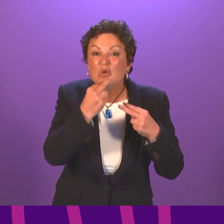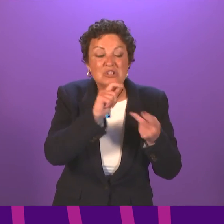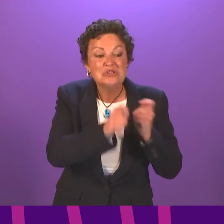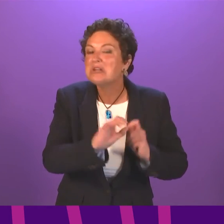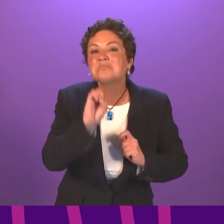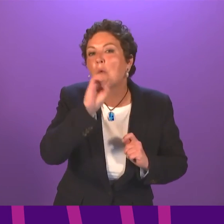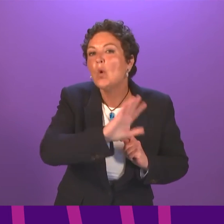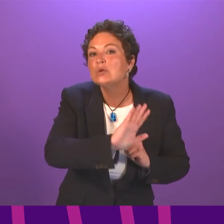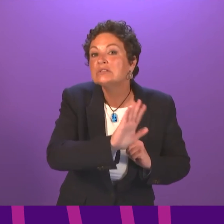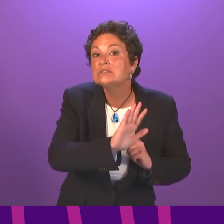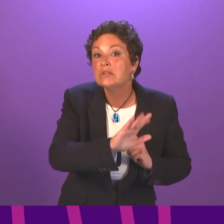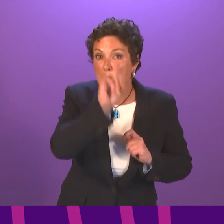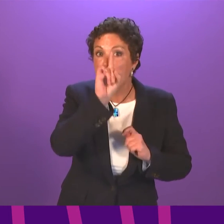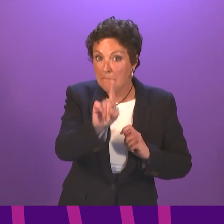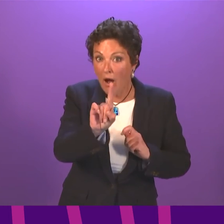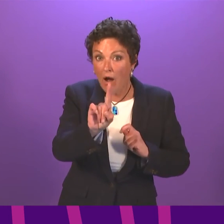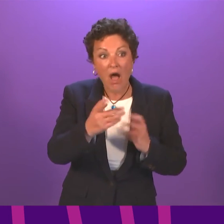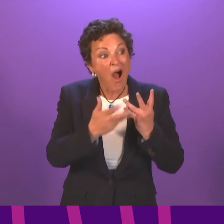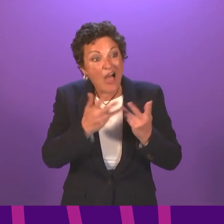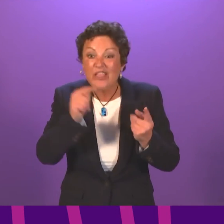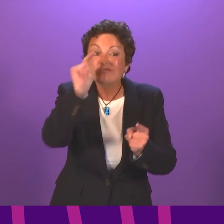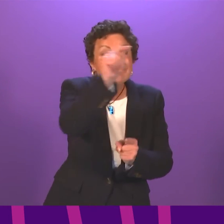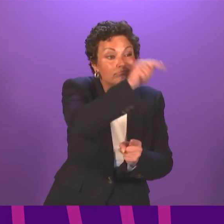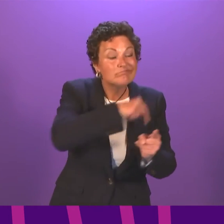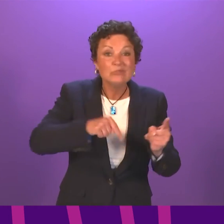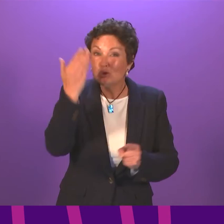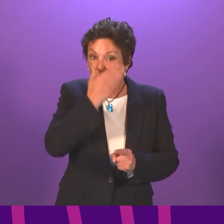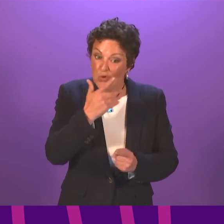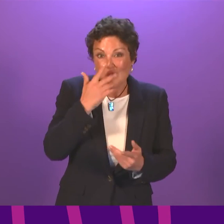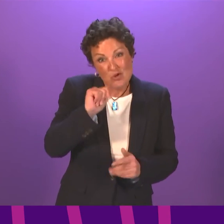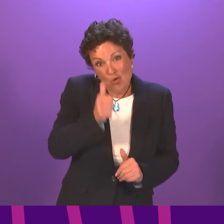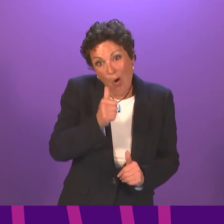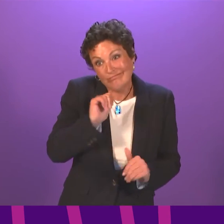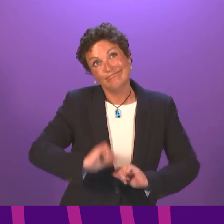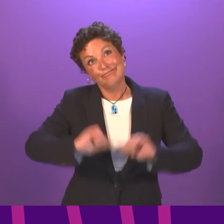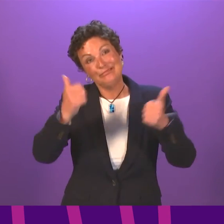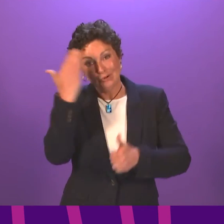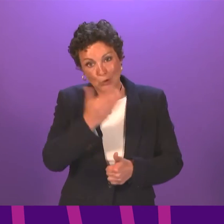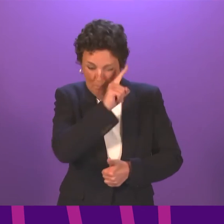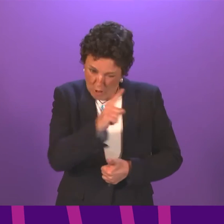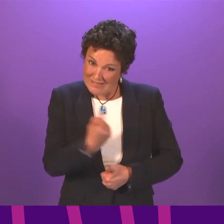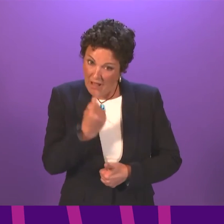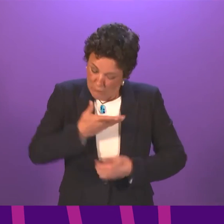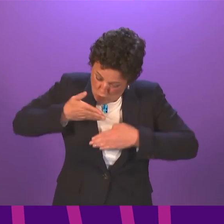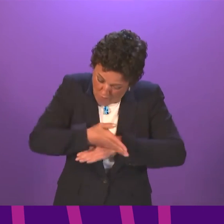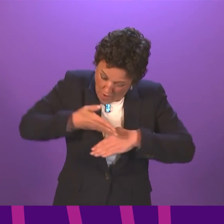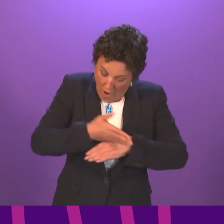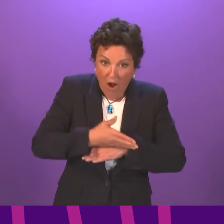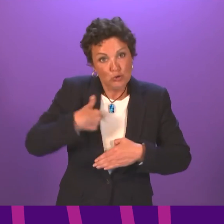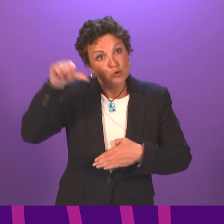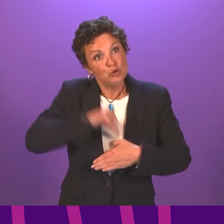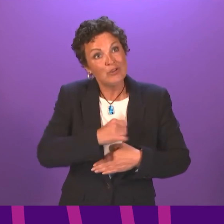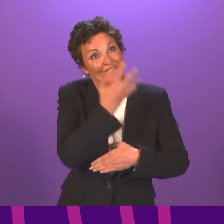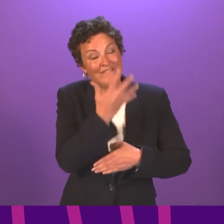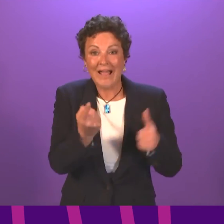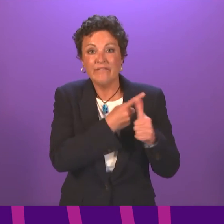hard but not everyone gets five A's, the kind of schools that the First Minister and I both went to, then your grades are more likely to be lowered. Last